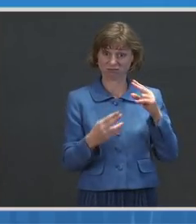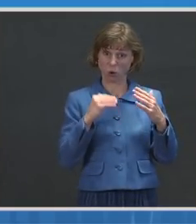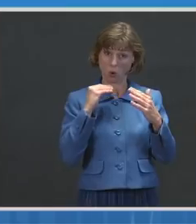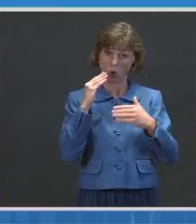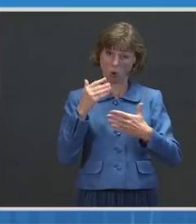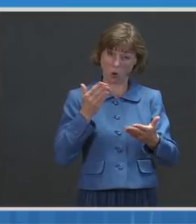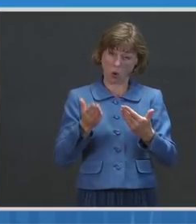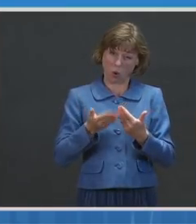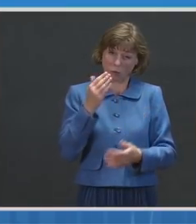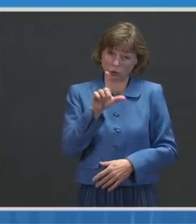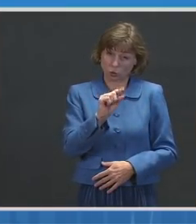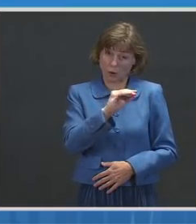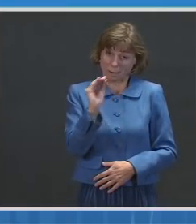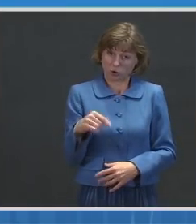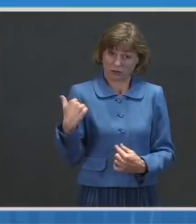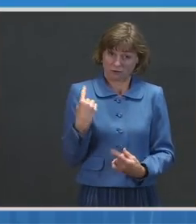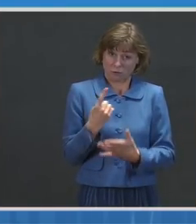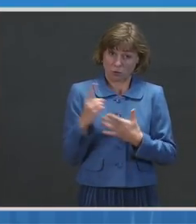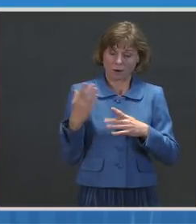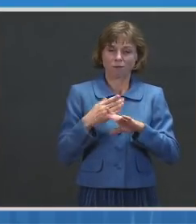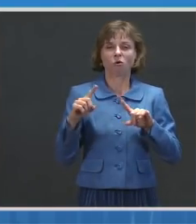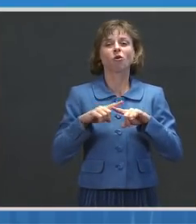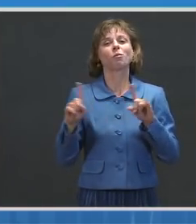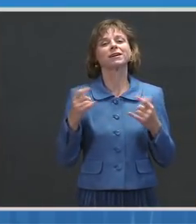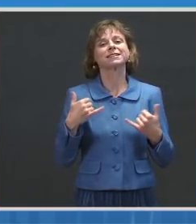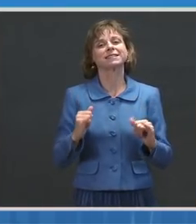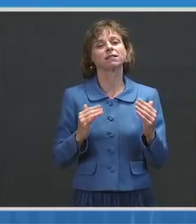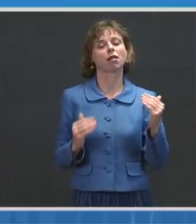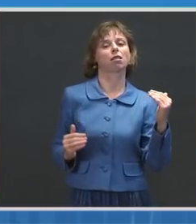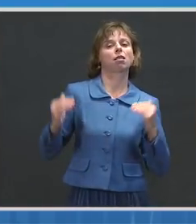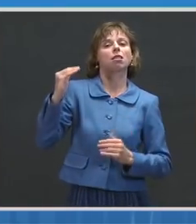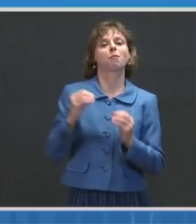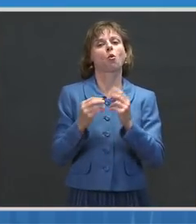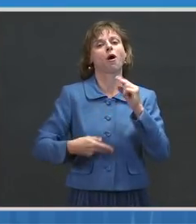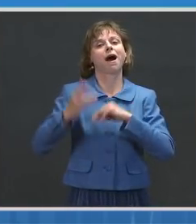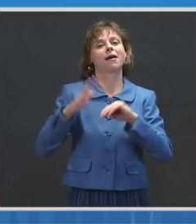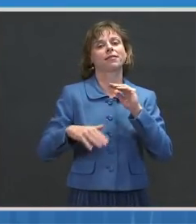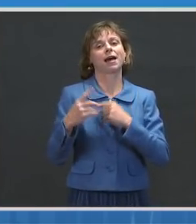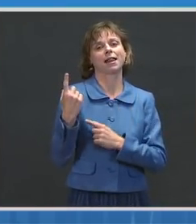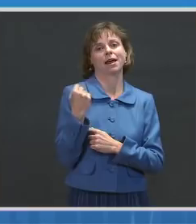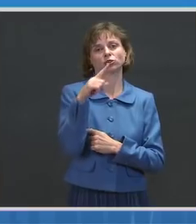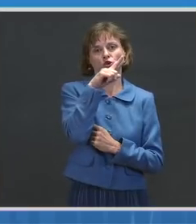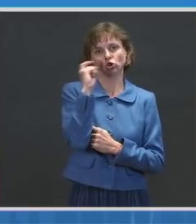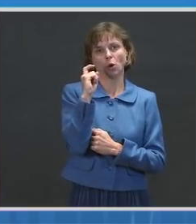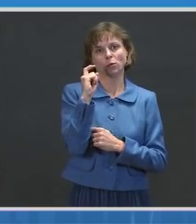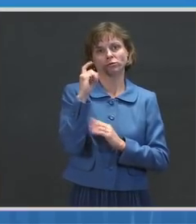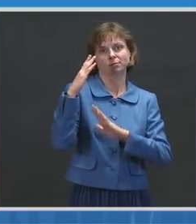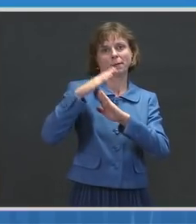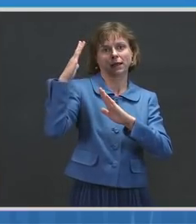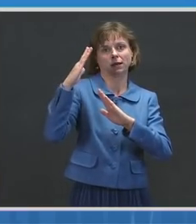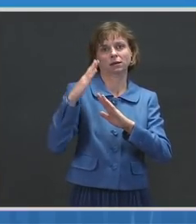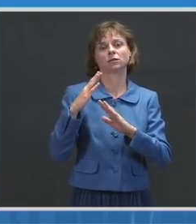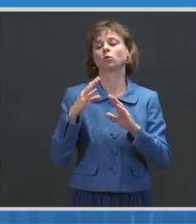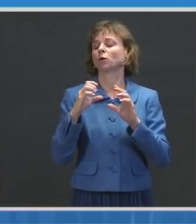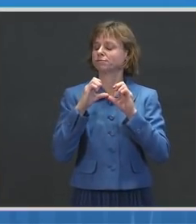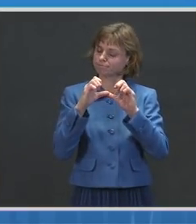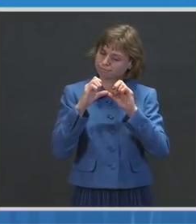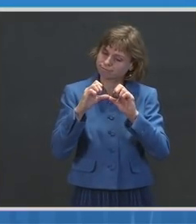week, but still dramatically higher than the last summer's peak. We must continue to drive these cases down.